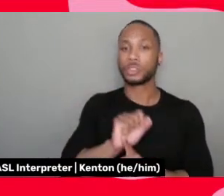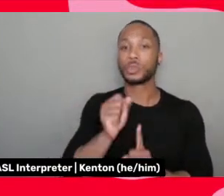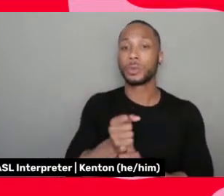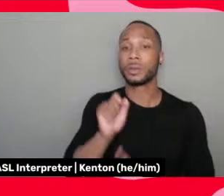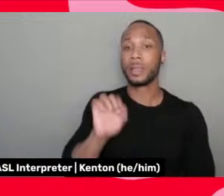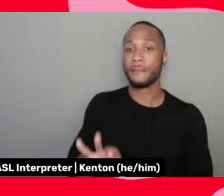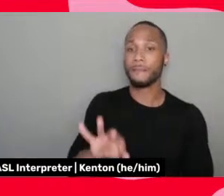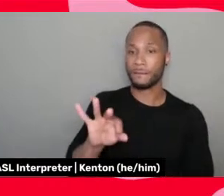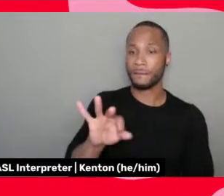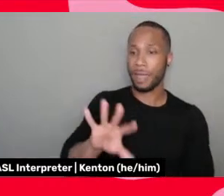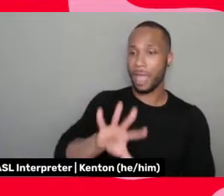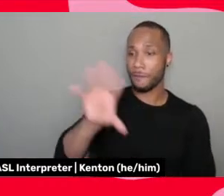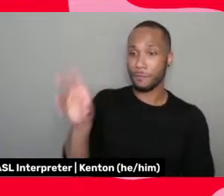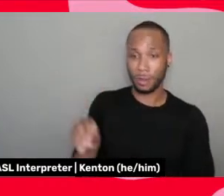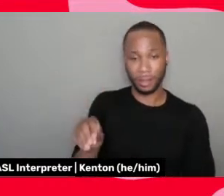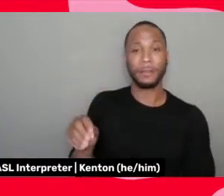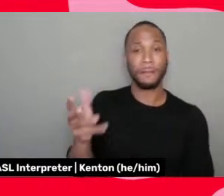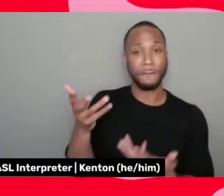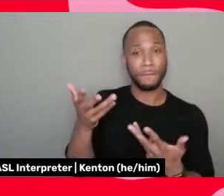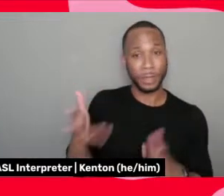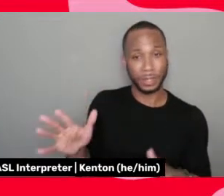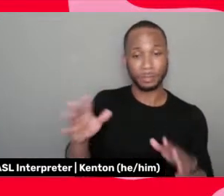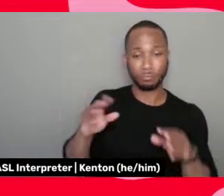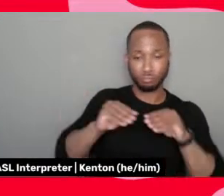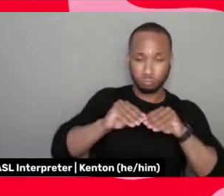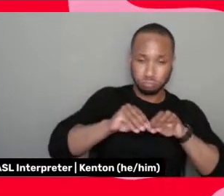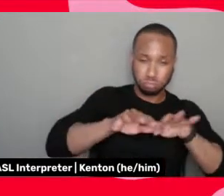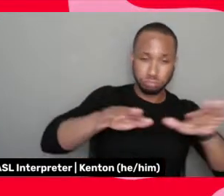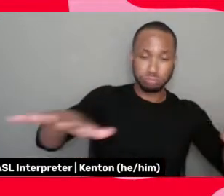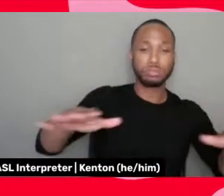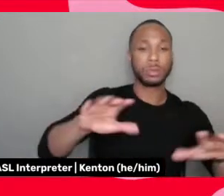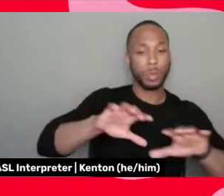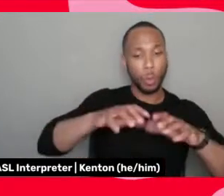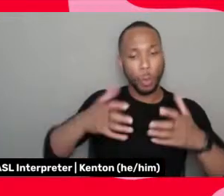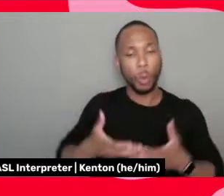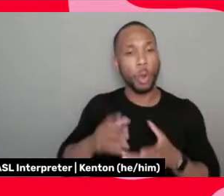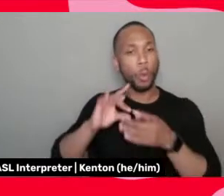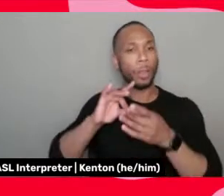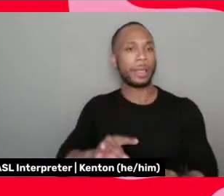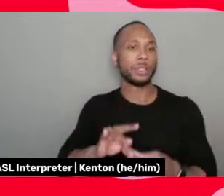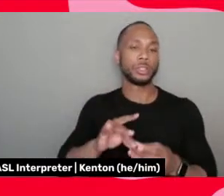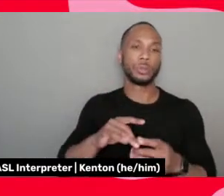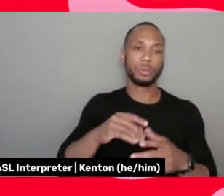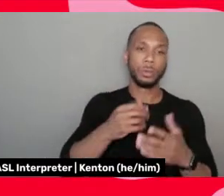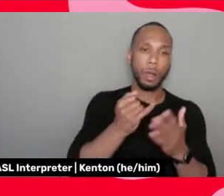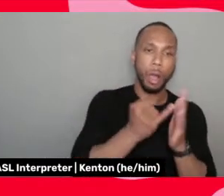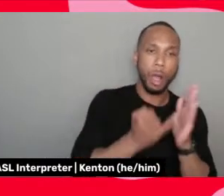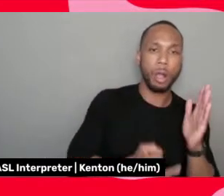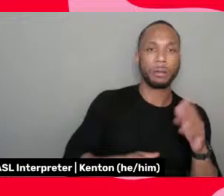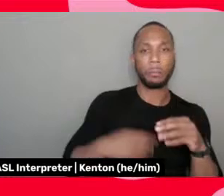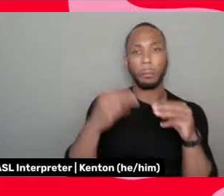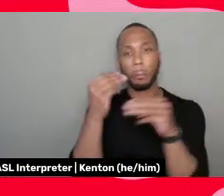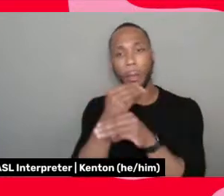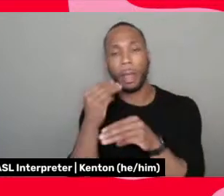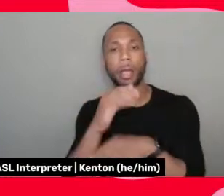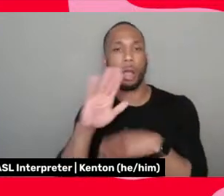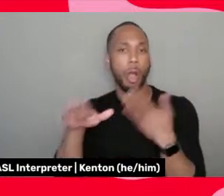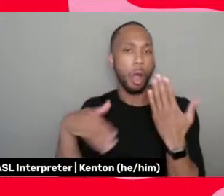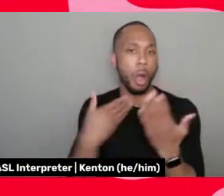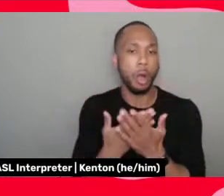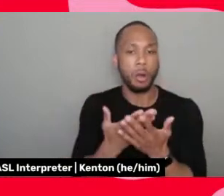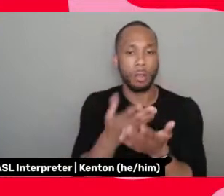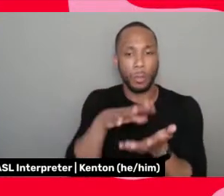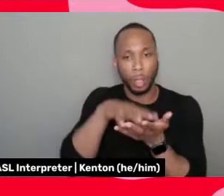has informed the world in terms of art and mathematics and all of these things that we, that we learn about in